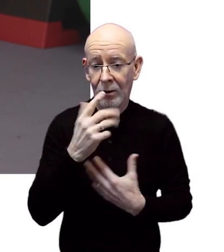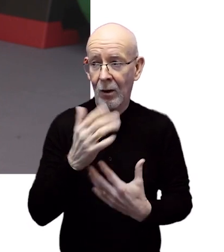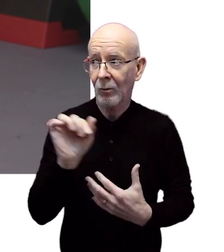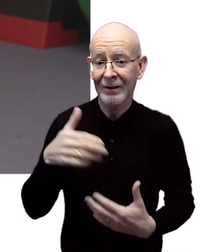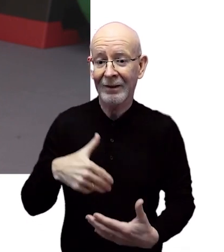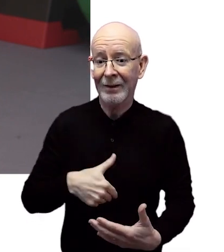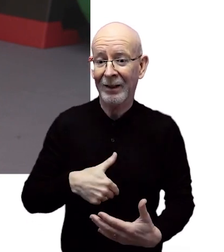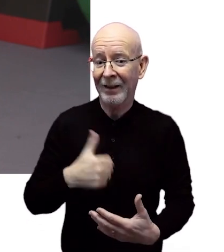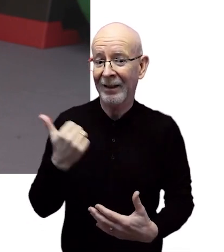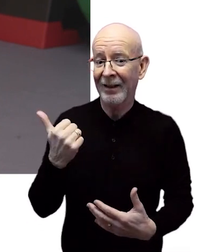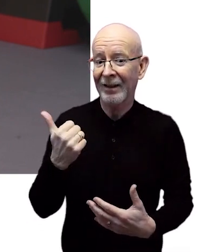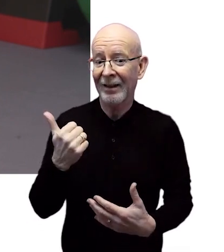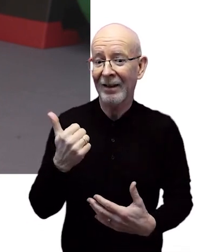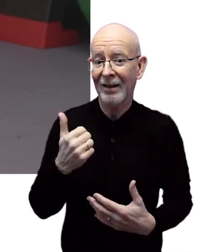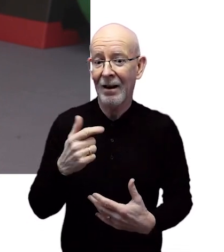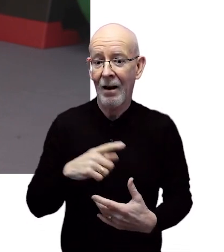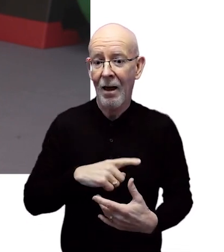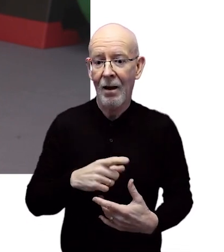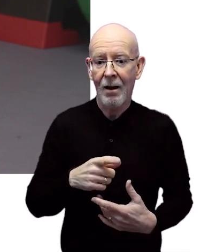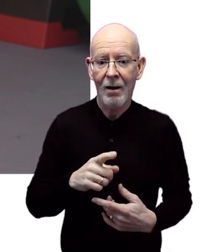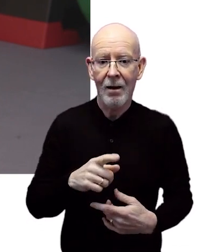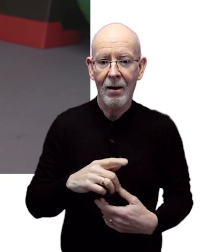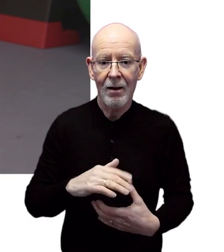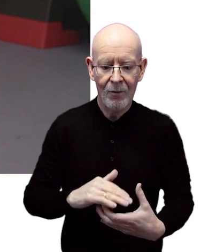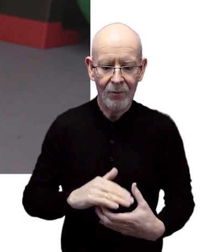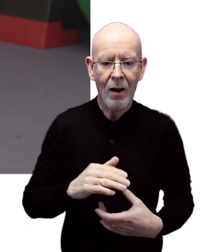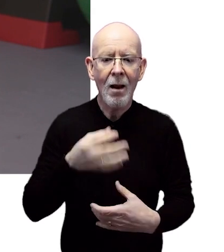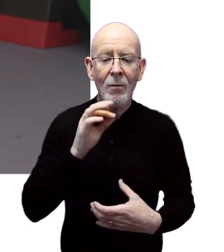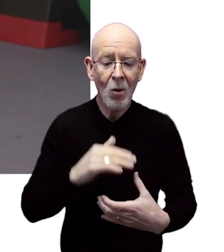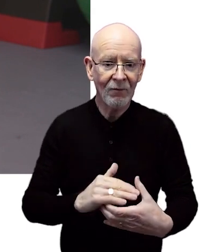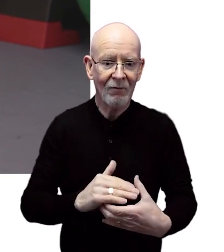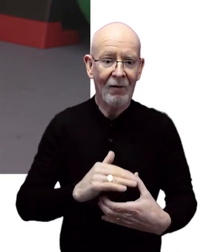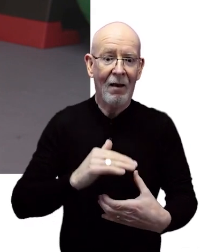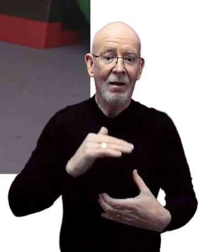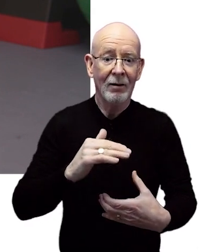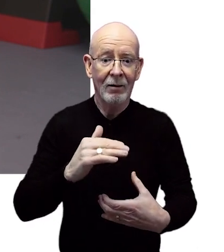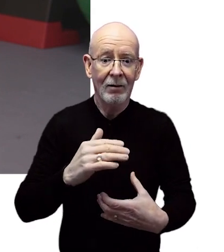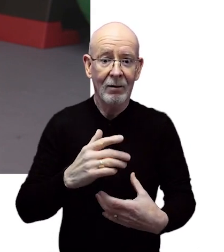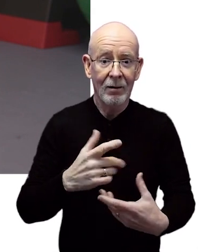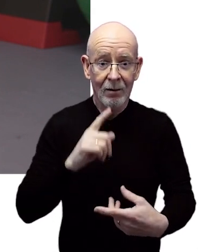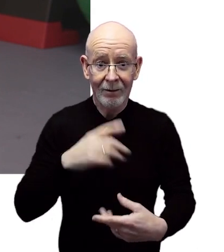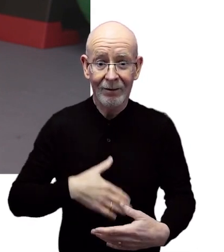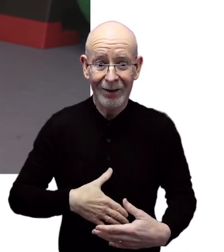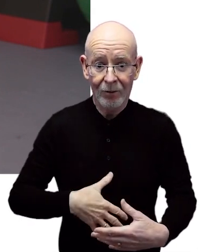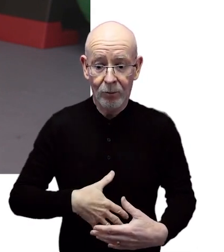her tummy from the bottom up with air like filling a cup with water. Expanding into her tummy,